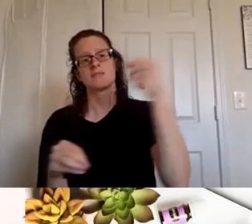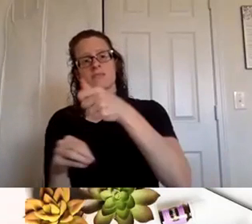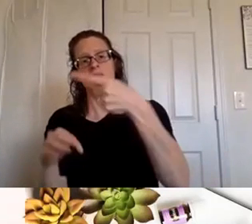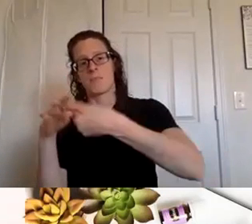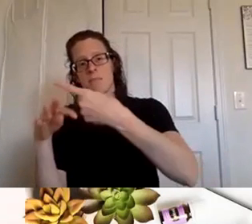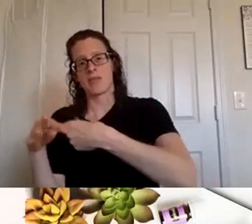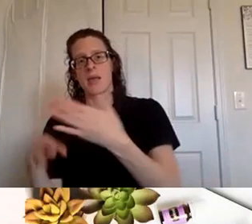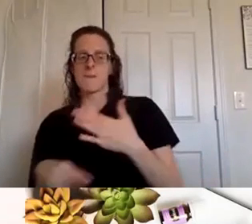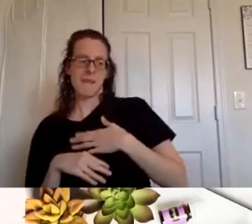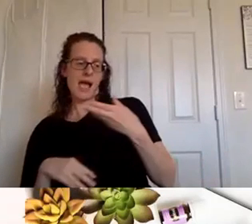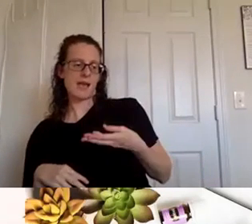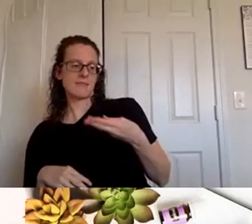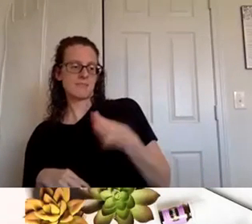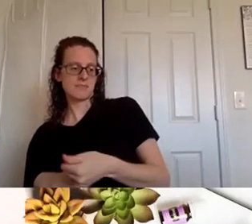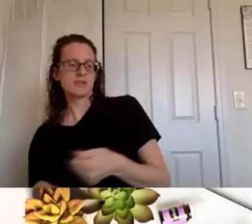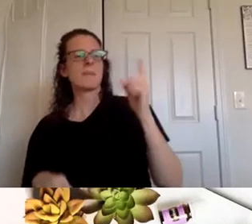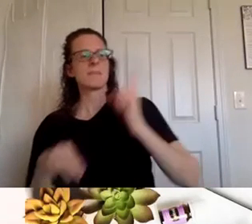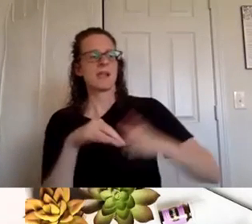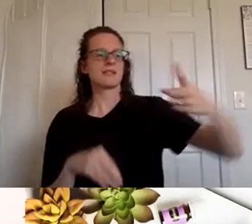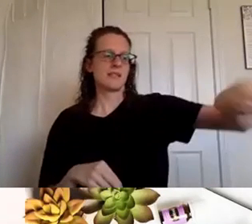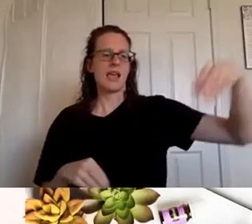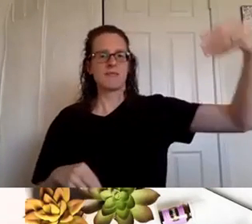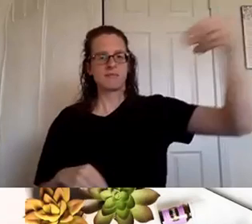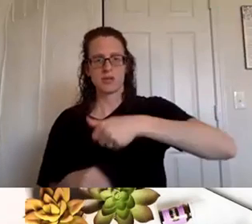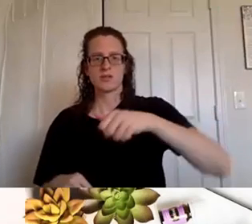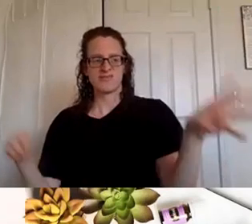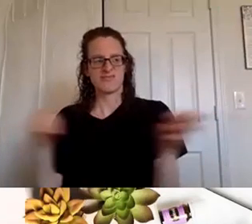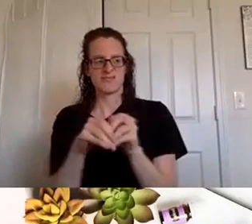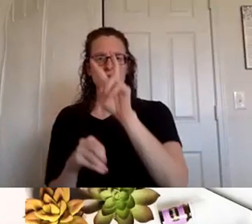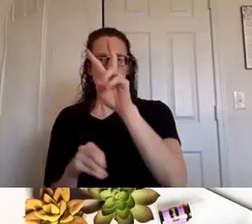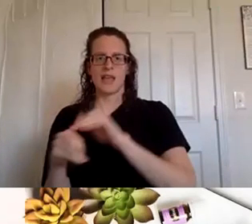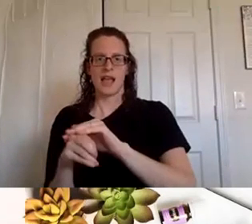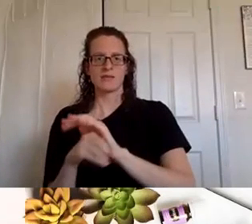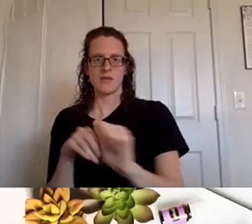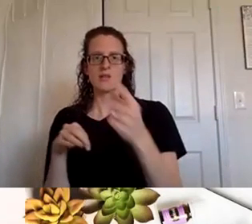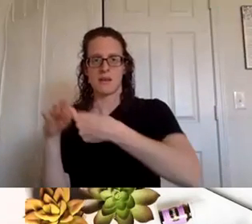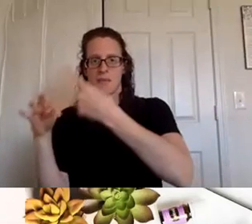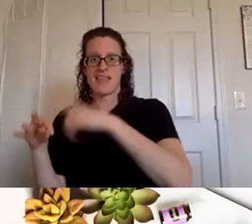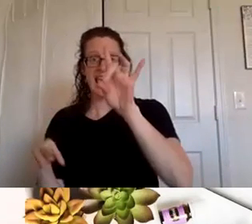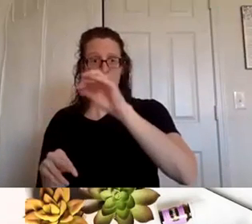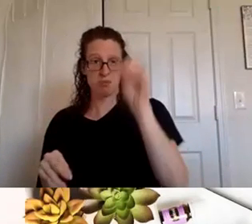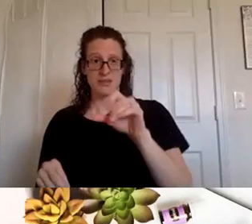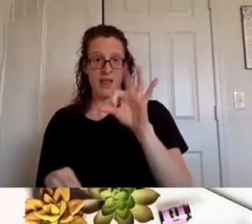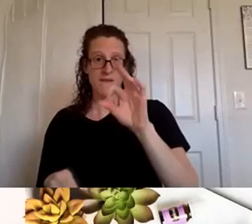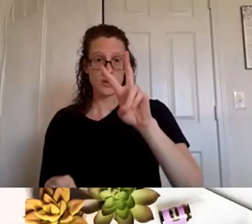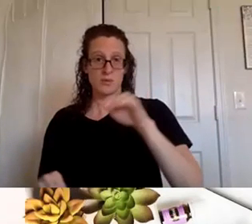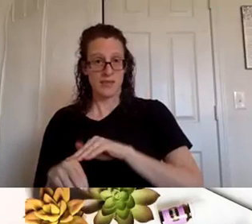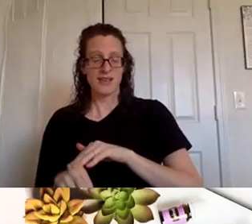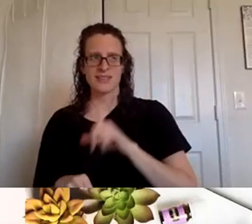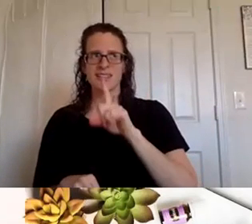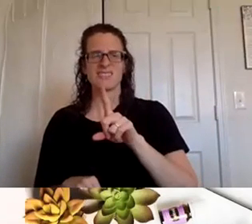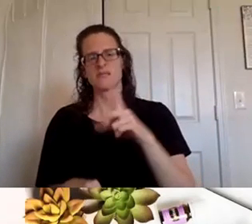purchases and the purchases of everyone underneath you um eight percent of two thousand that's a decent amount